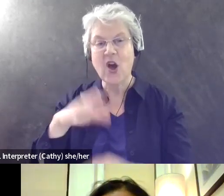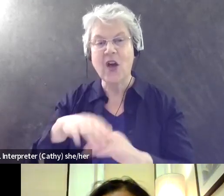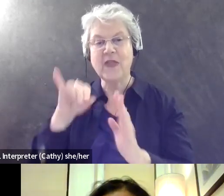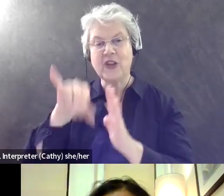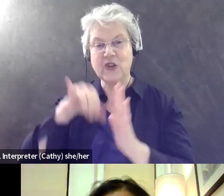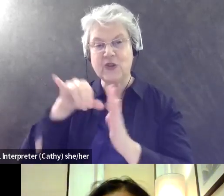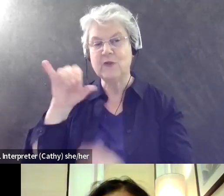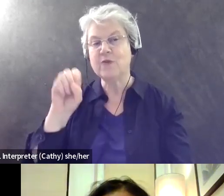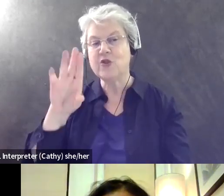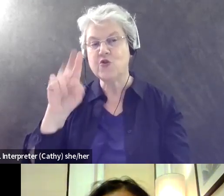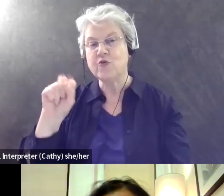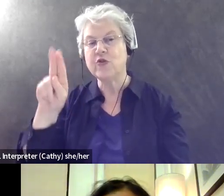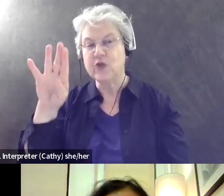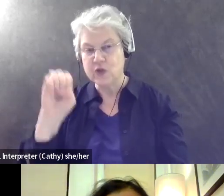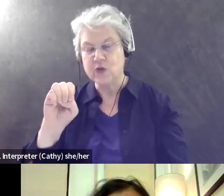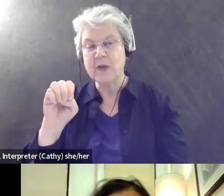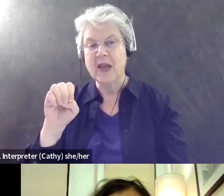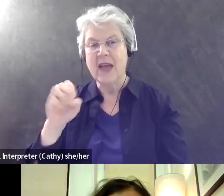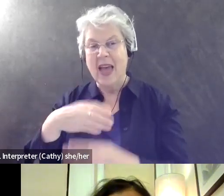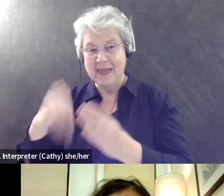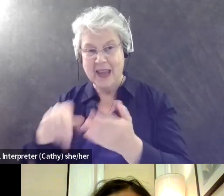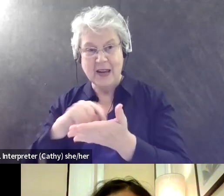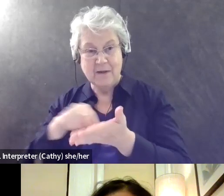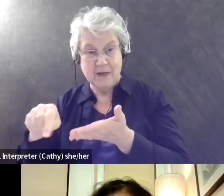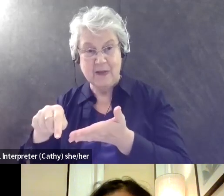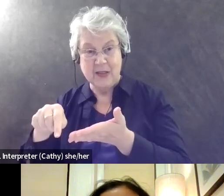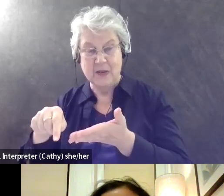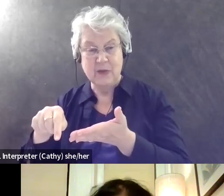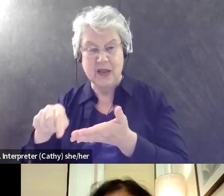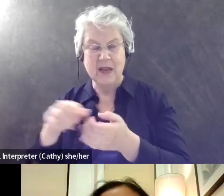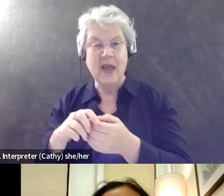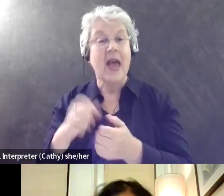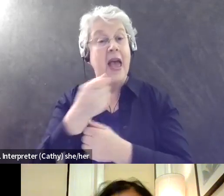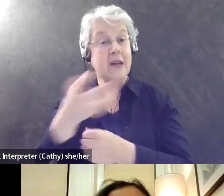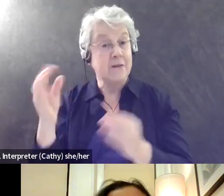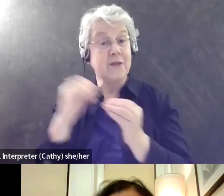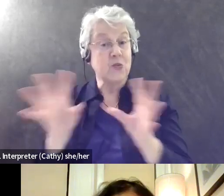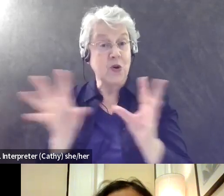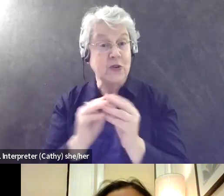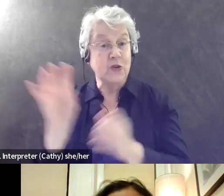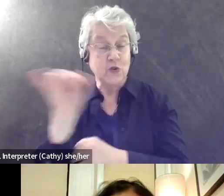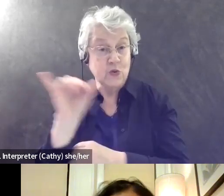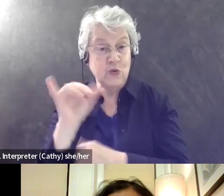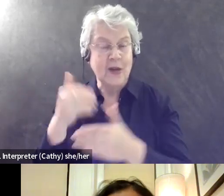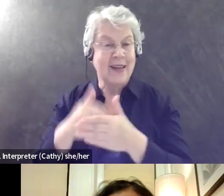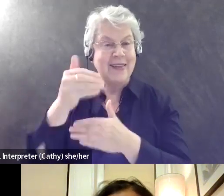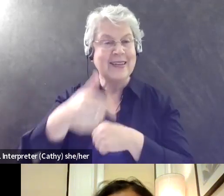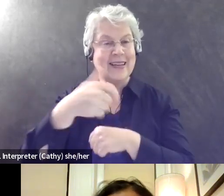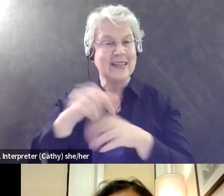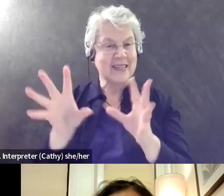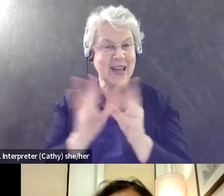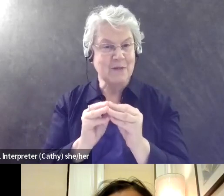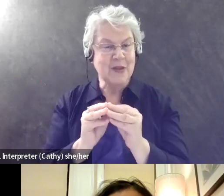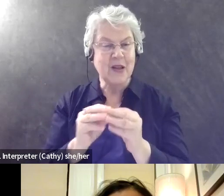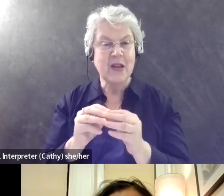um, probably by the end of this week. Um, and we've got a couple more in this series. So the next, um, episode will be, uh, the first